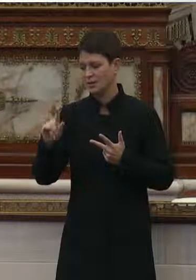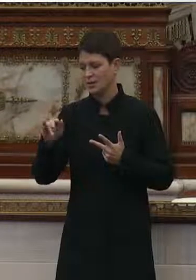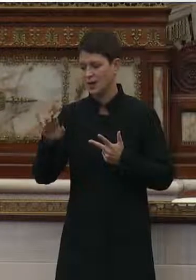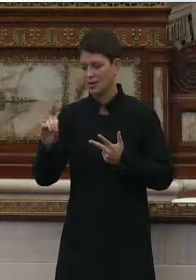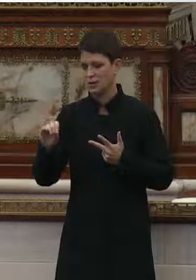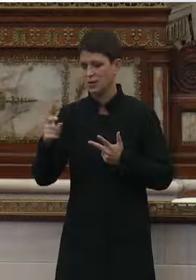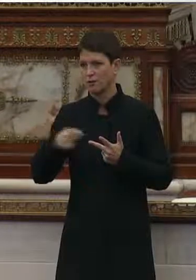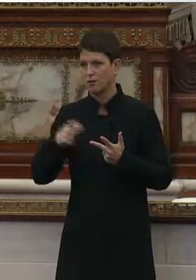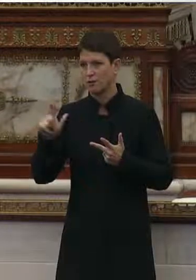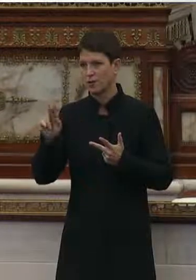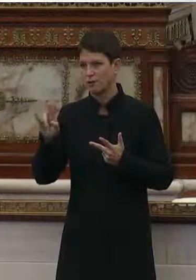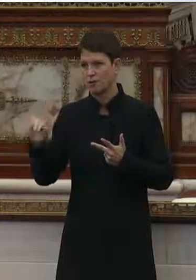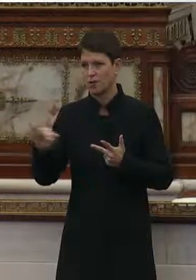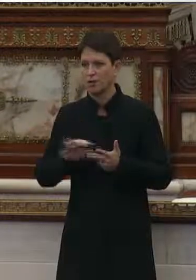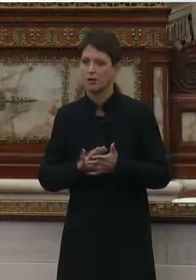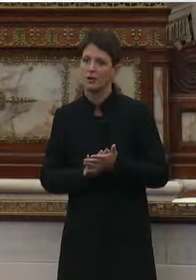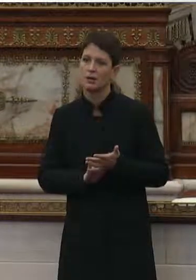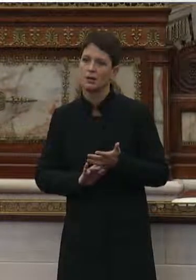Resources.